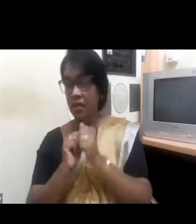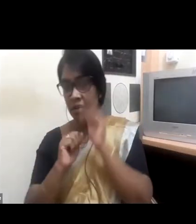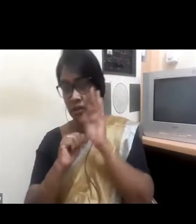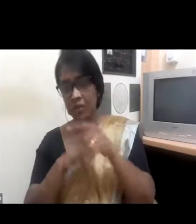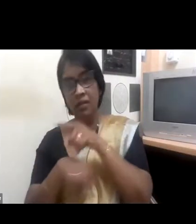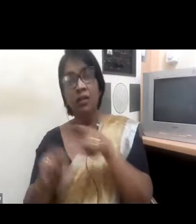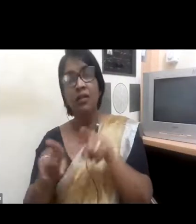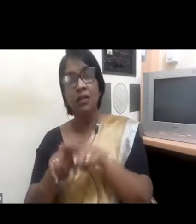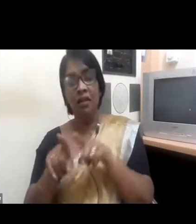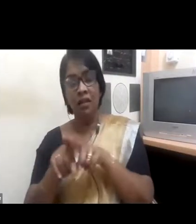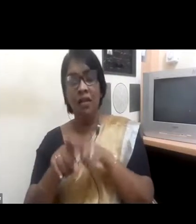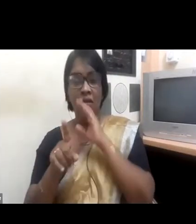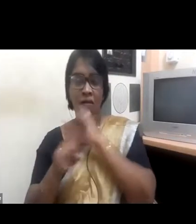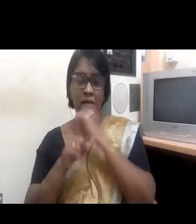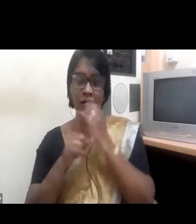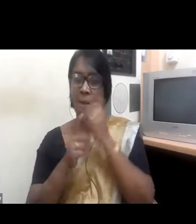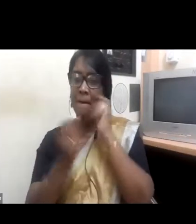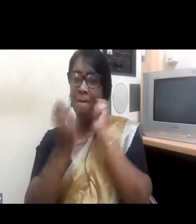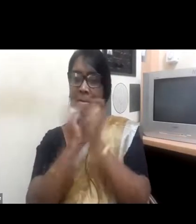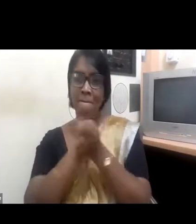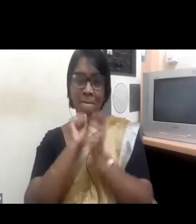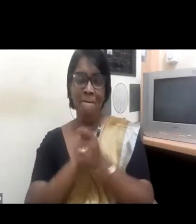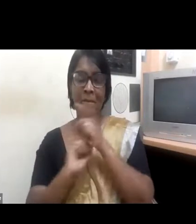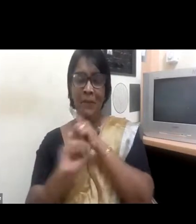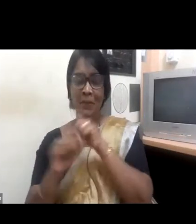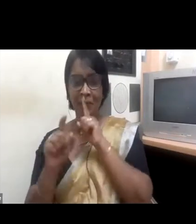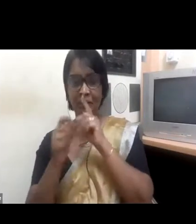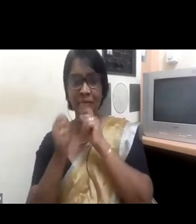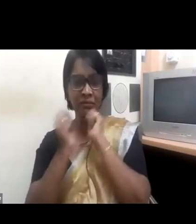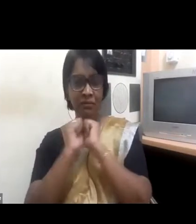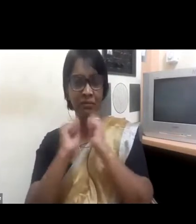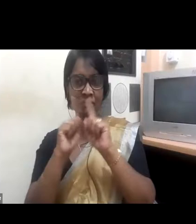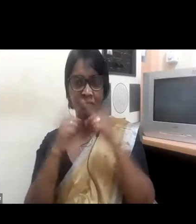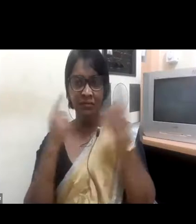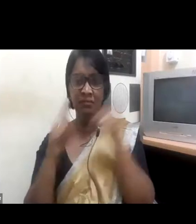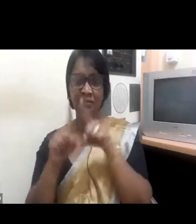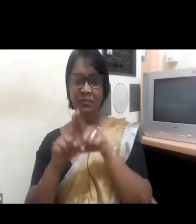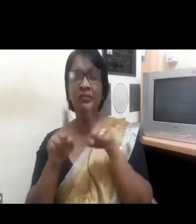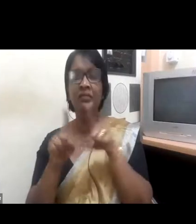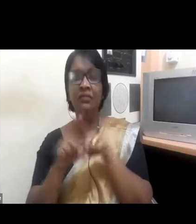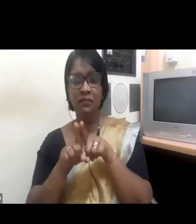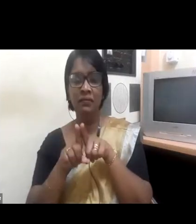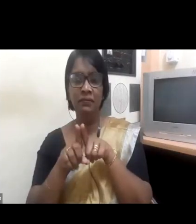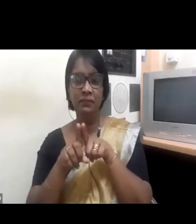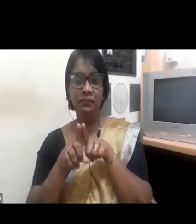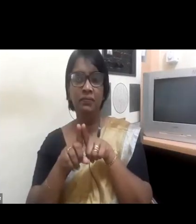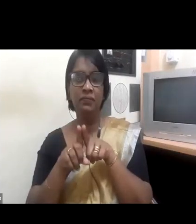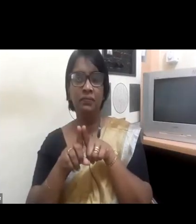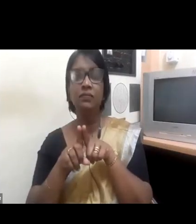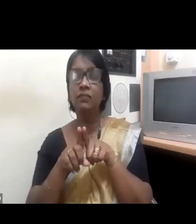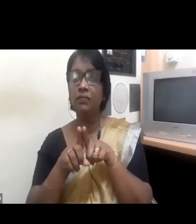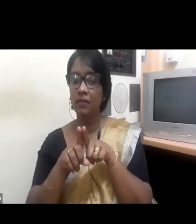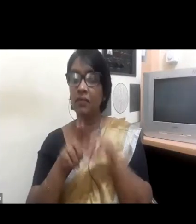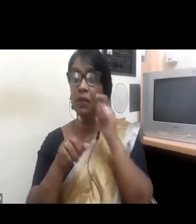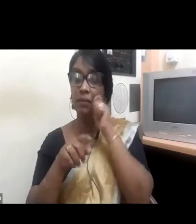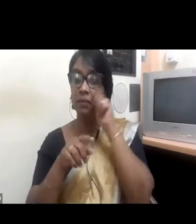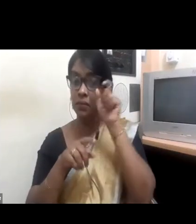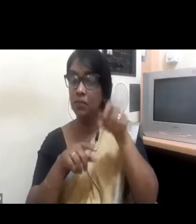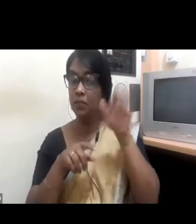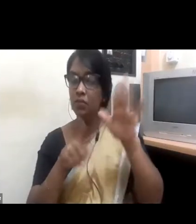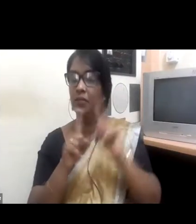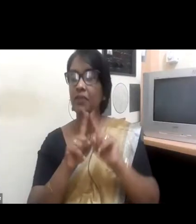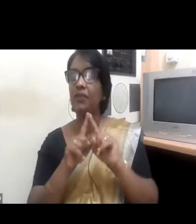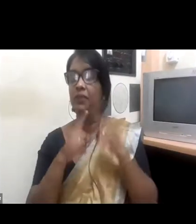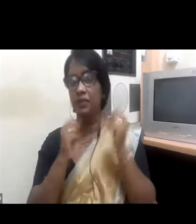think men will also have to change as well. Some of the thinking of men, especially, as a man, I can say that